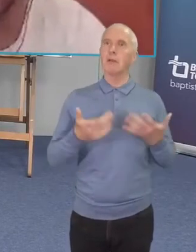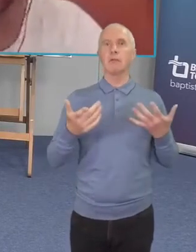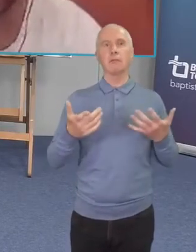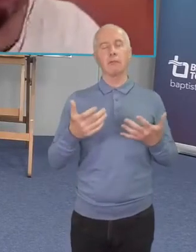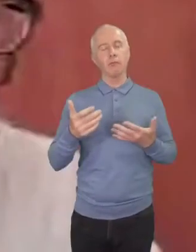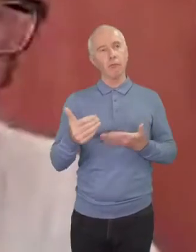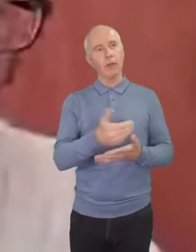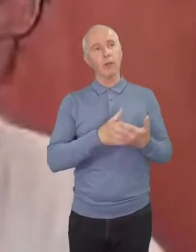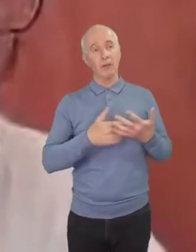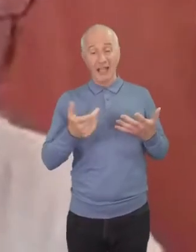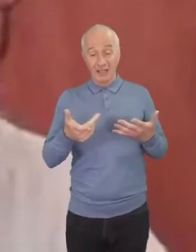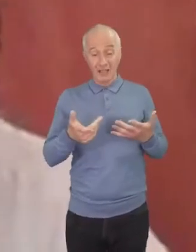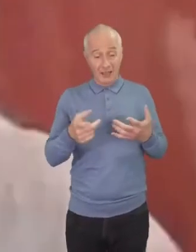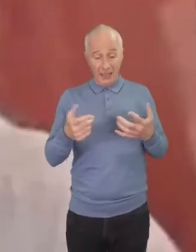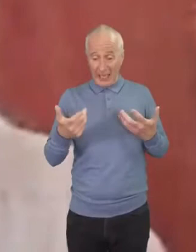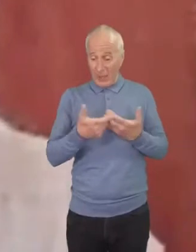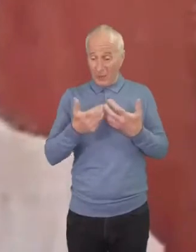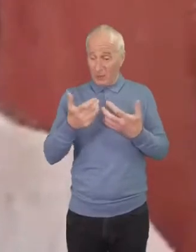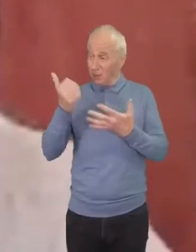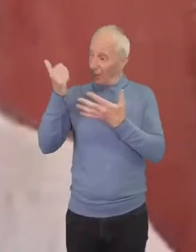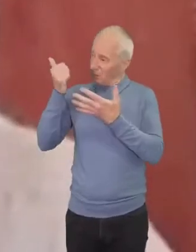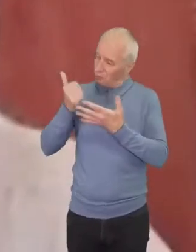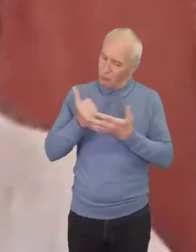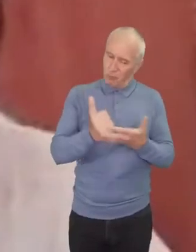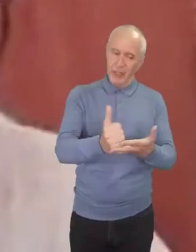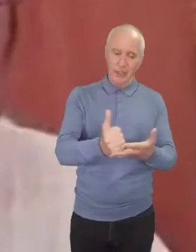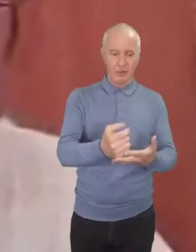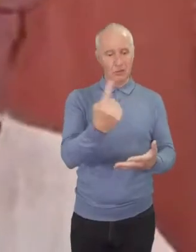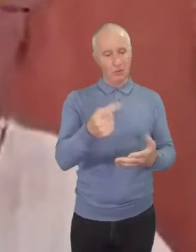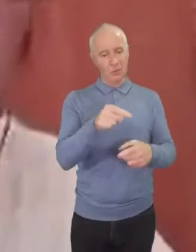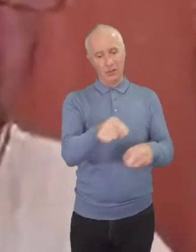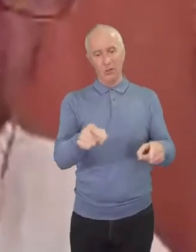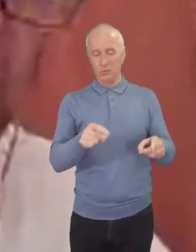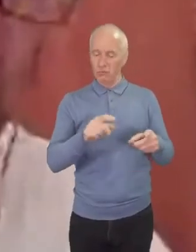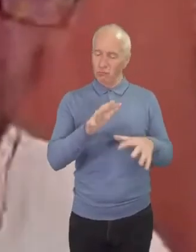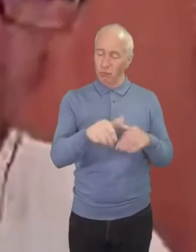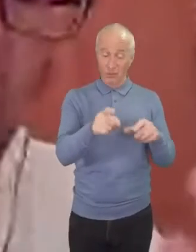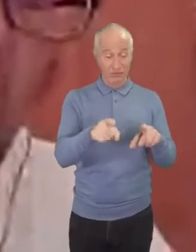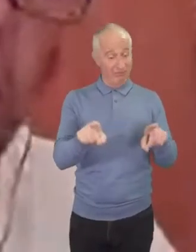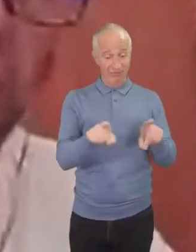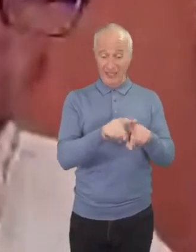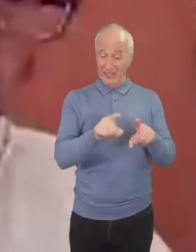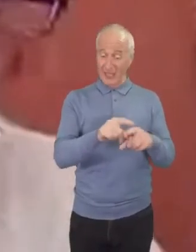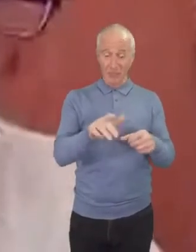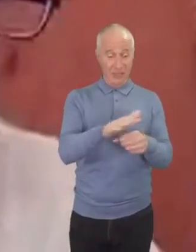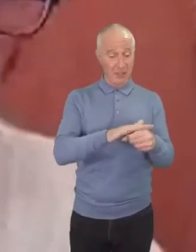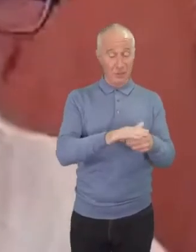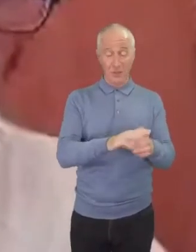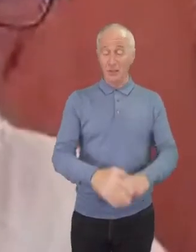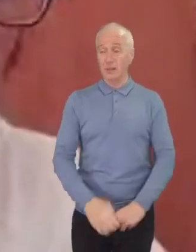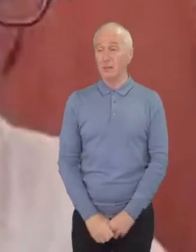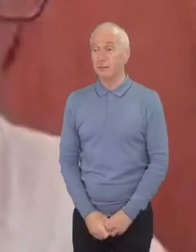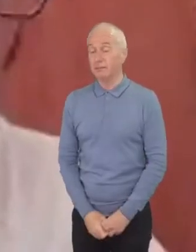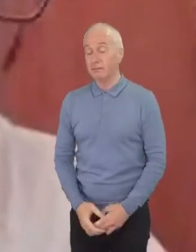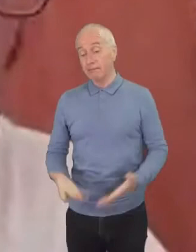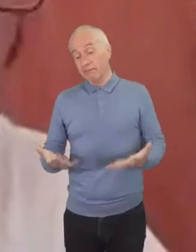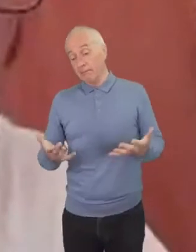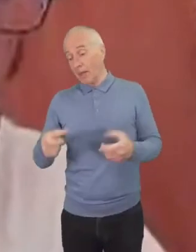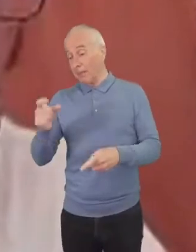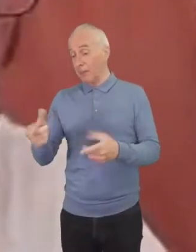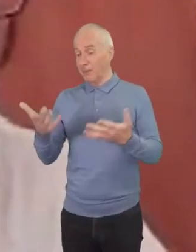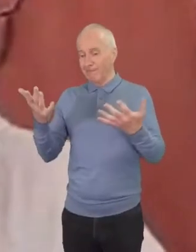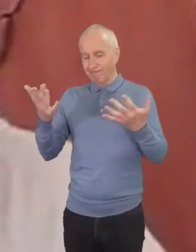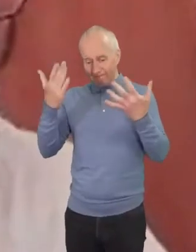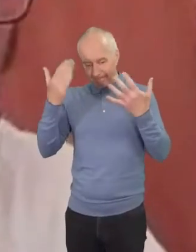that um has struggled so i i really trust that community and when we have folks that aren't familiar for instance